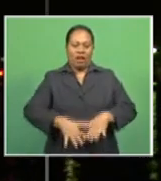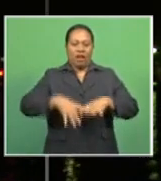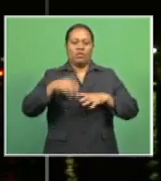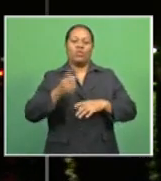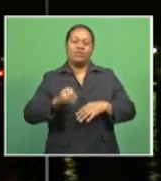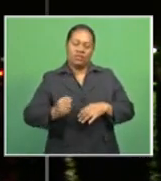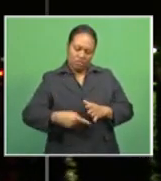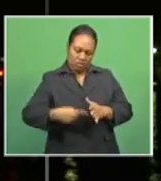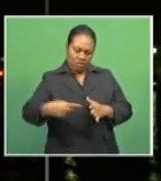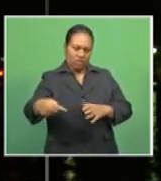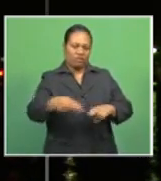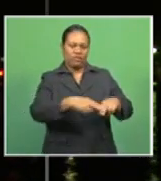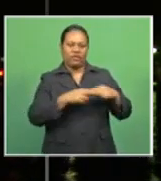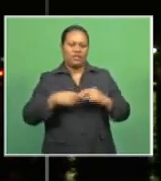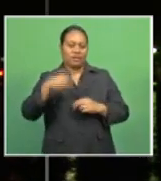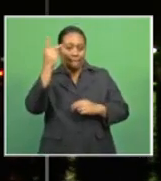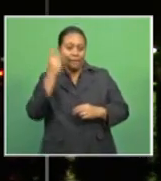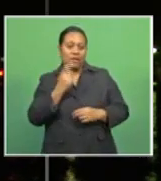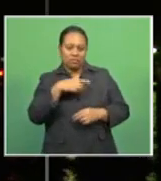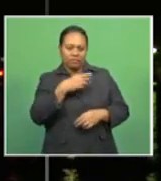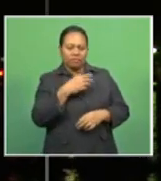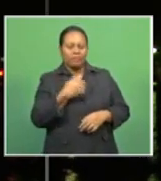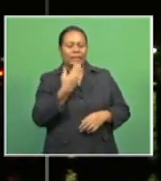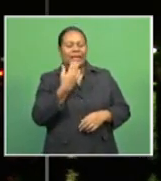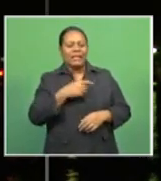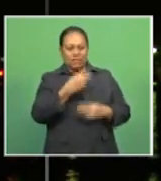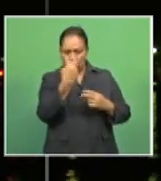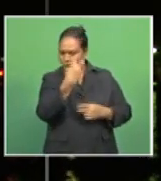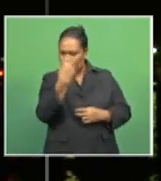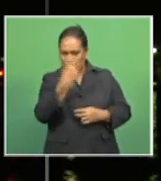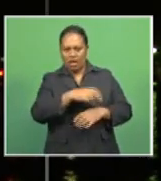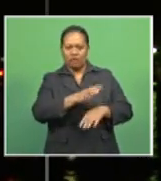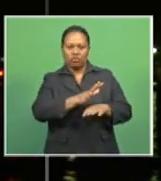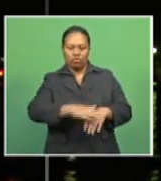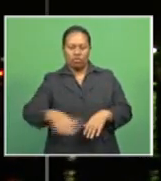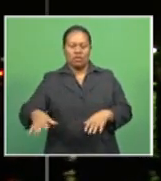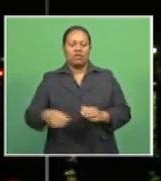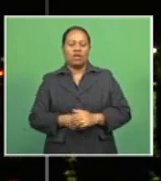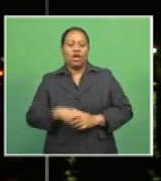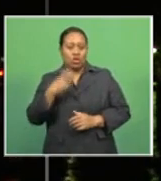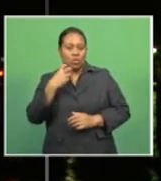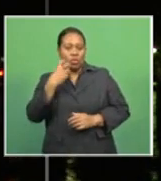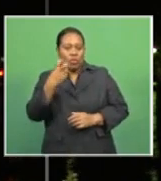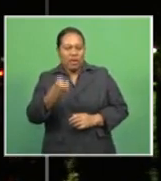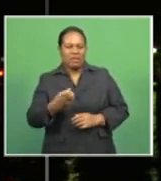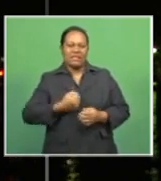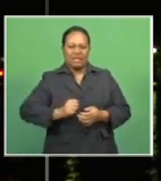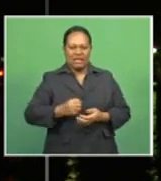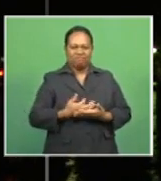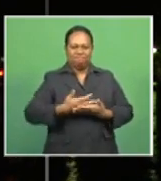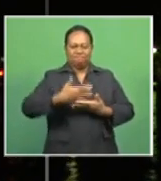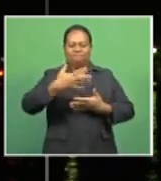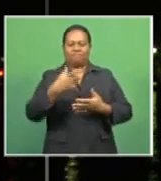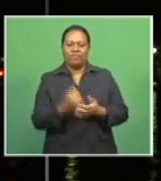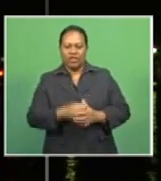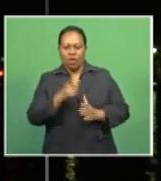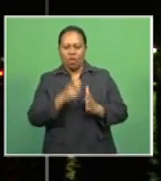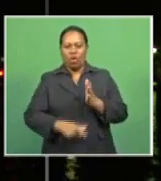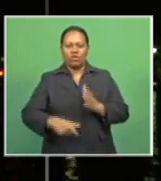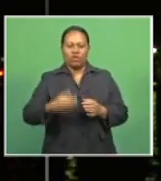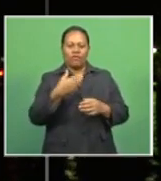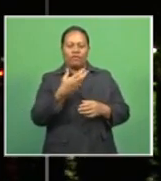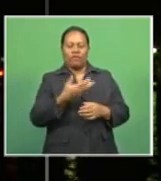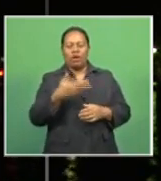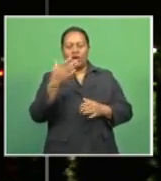Fiji Group. Parents urged to monitor children and tourism industry still counting the costs of COVID